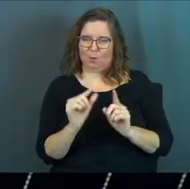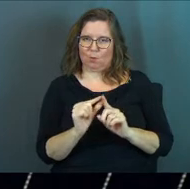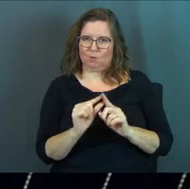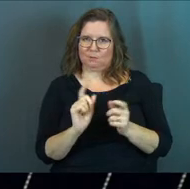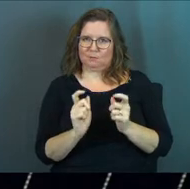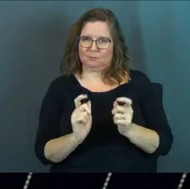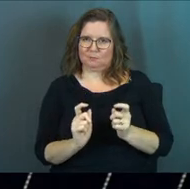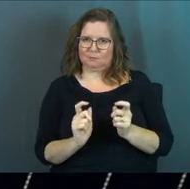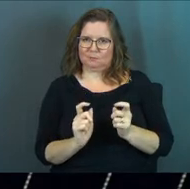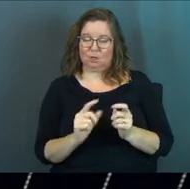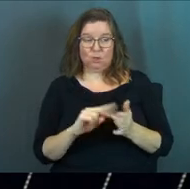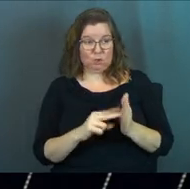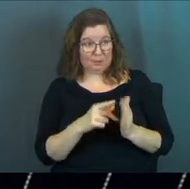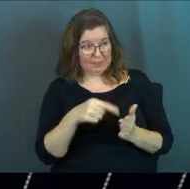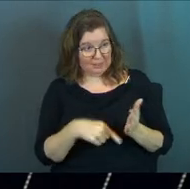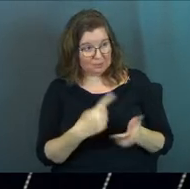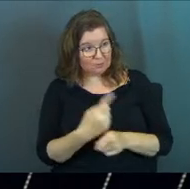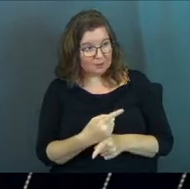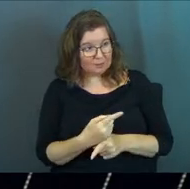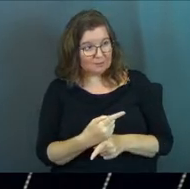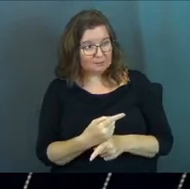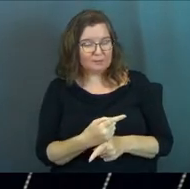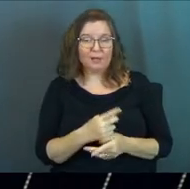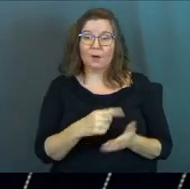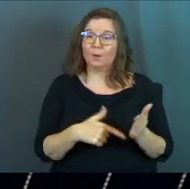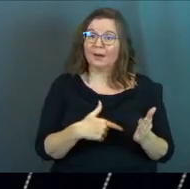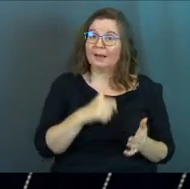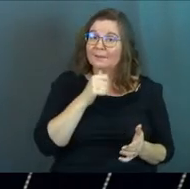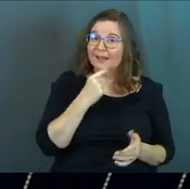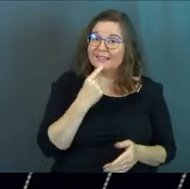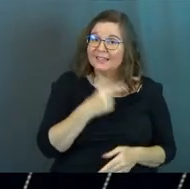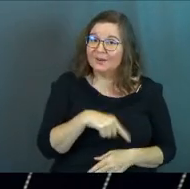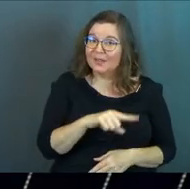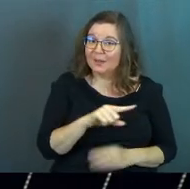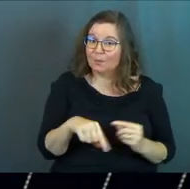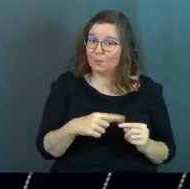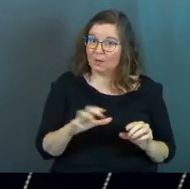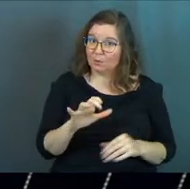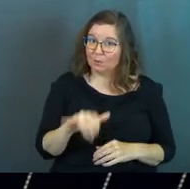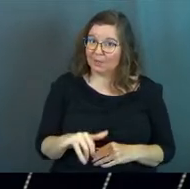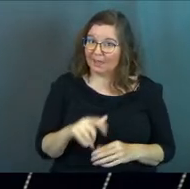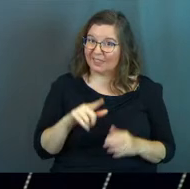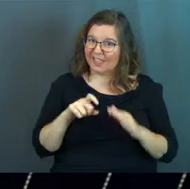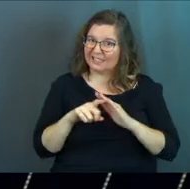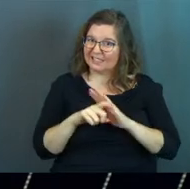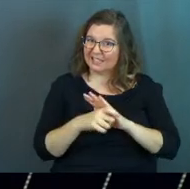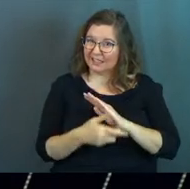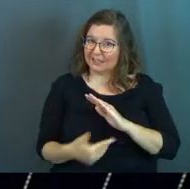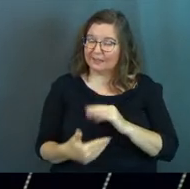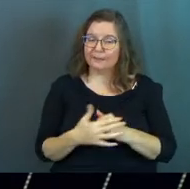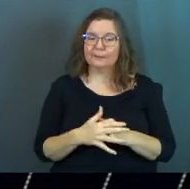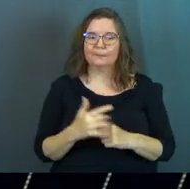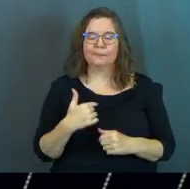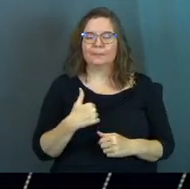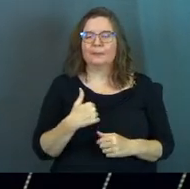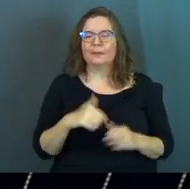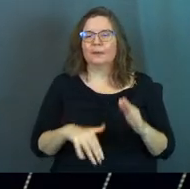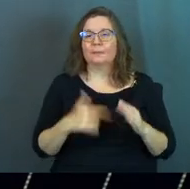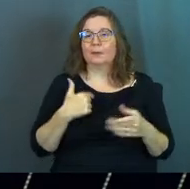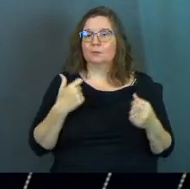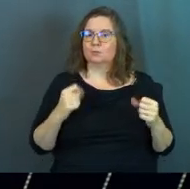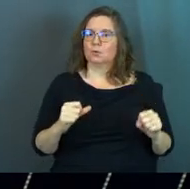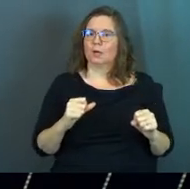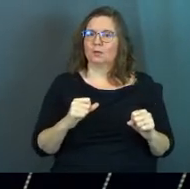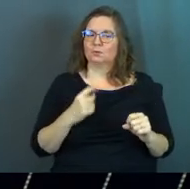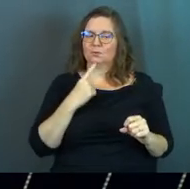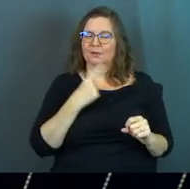words. You mean this, right? You know what I'm not saying to them when I do that sneaky little thing? I'm basically